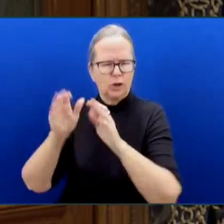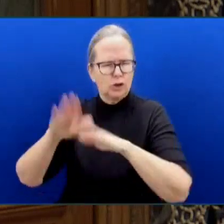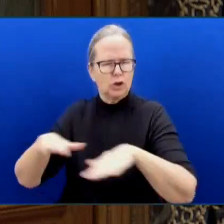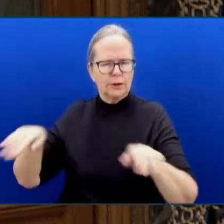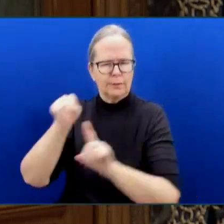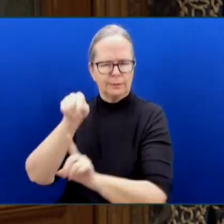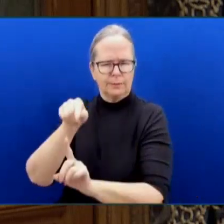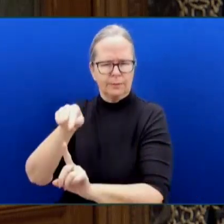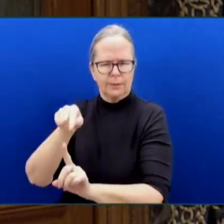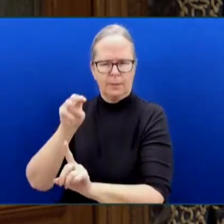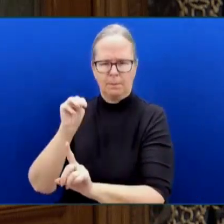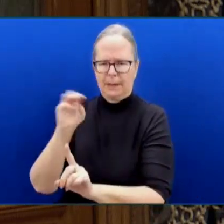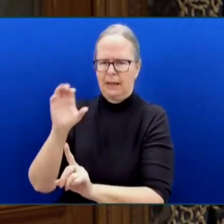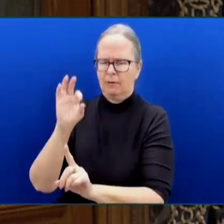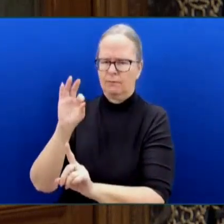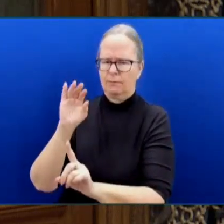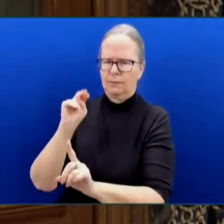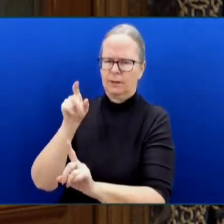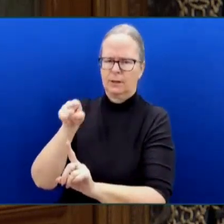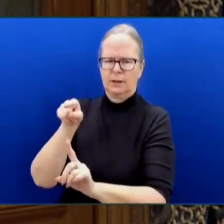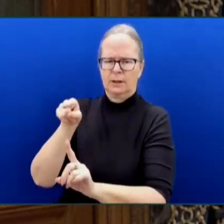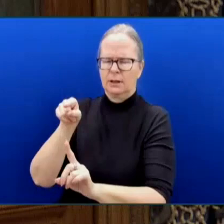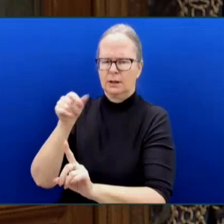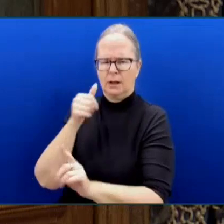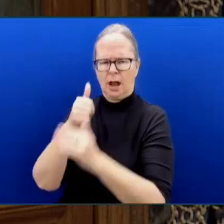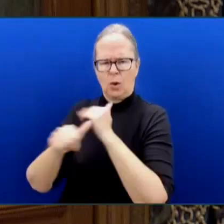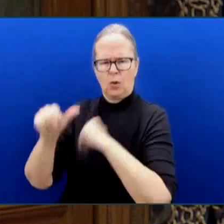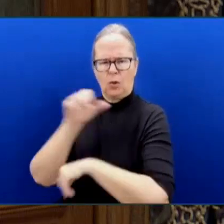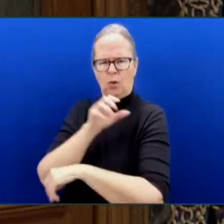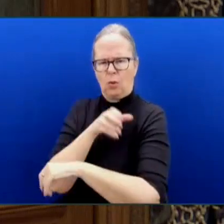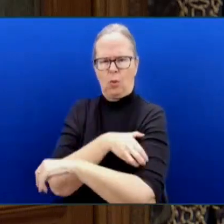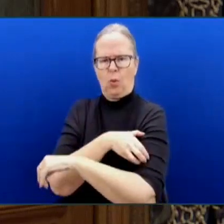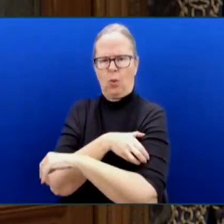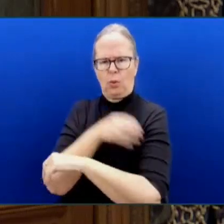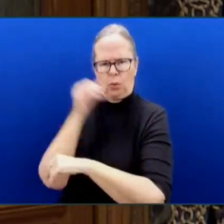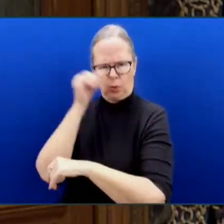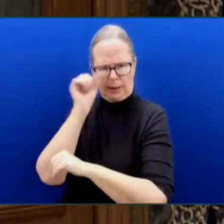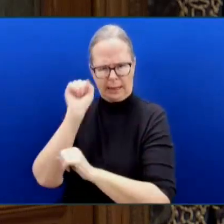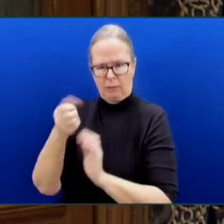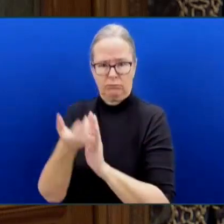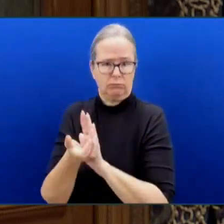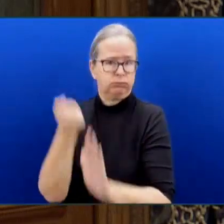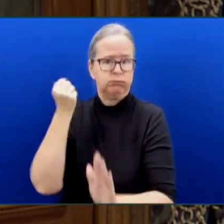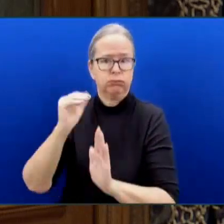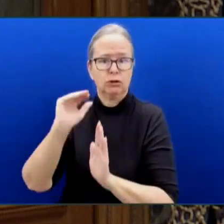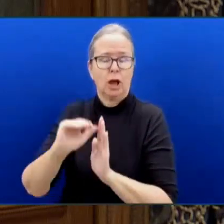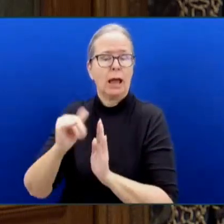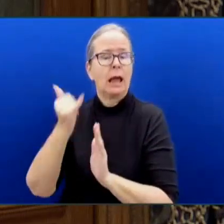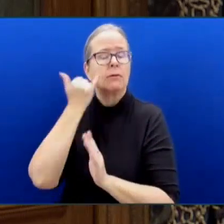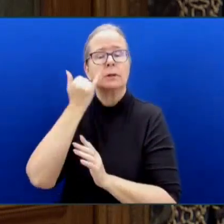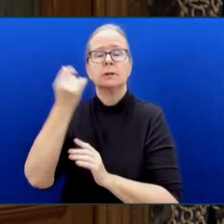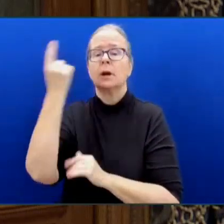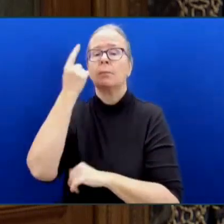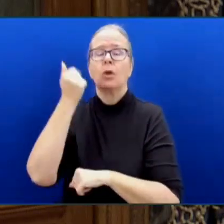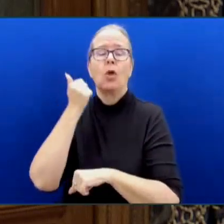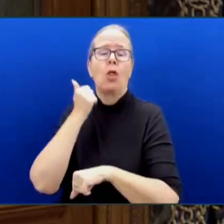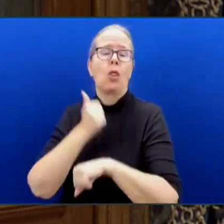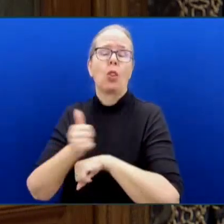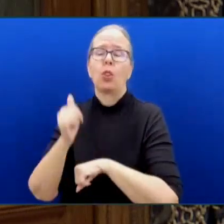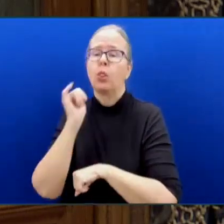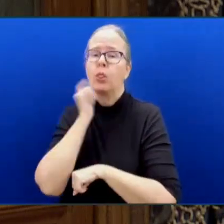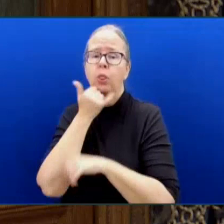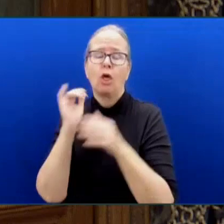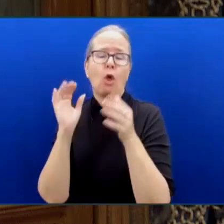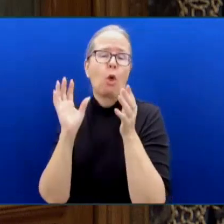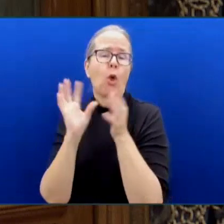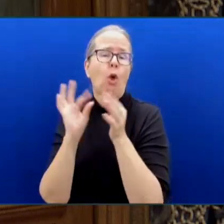from their families. Based on an allegation, they can walk into anyone's house and decide to remove children. This